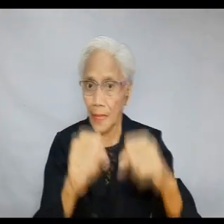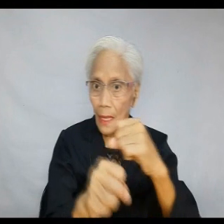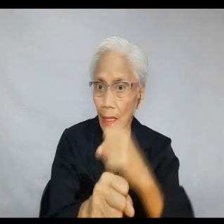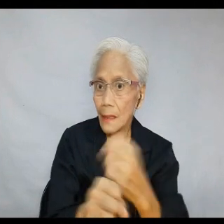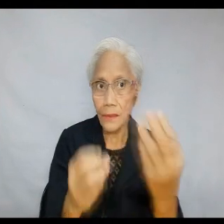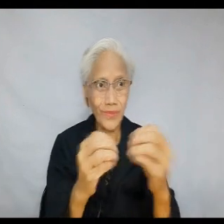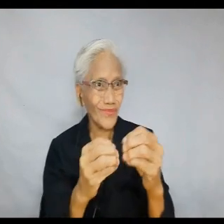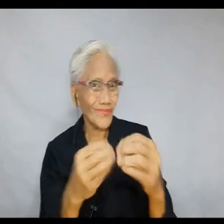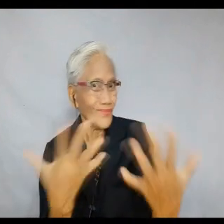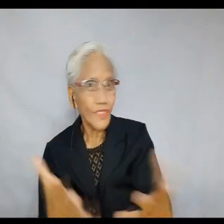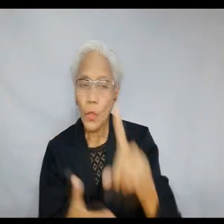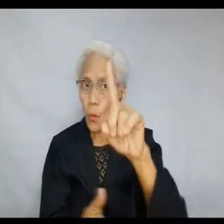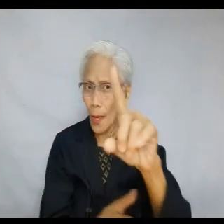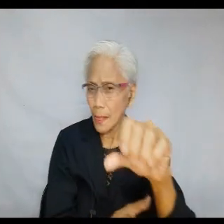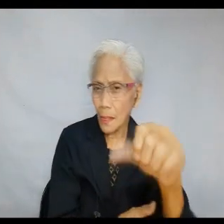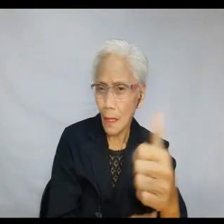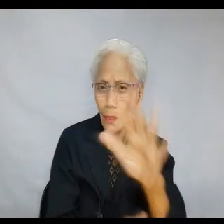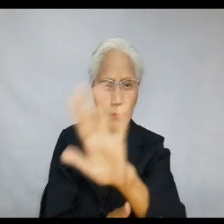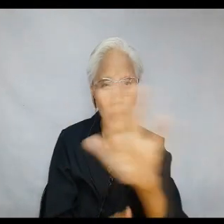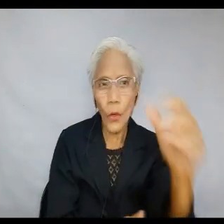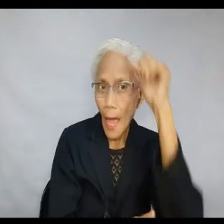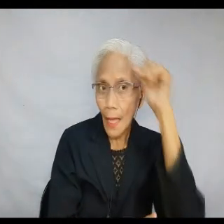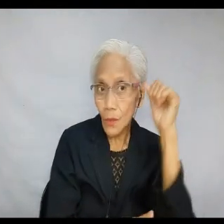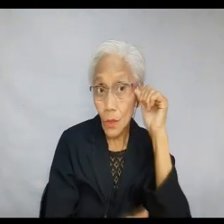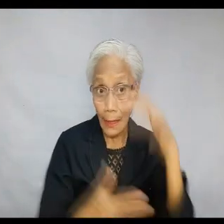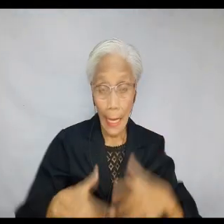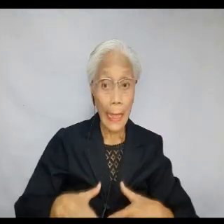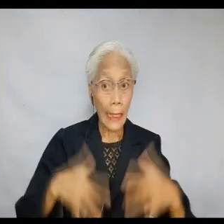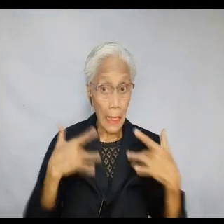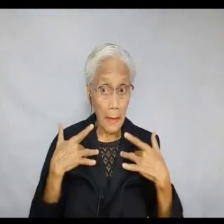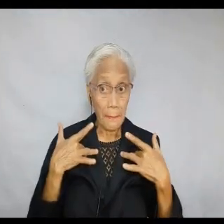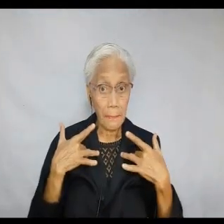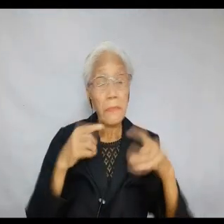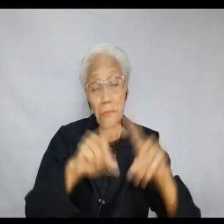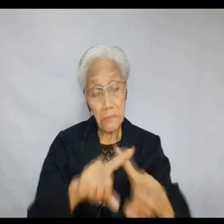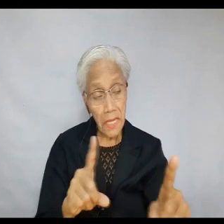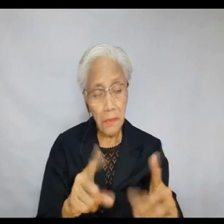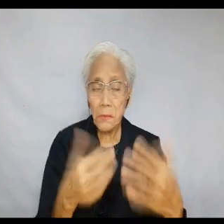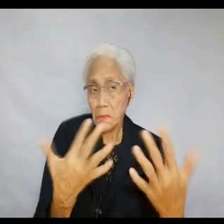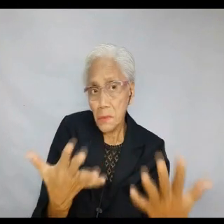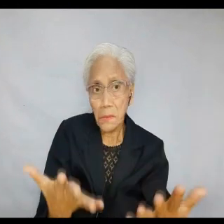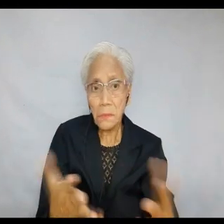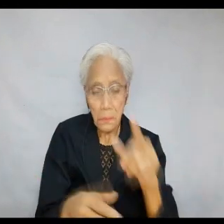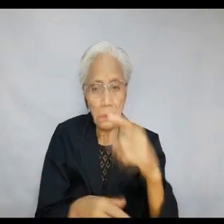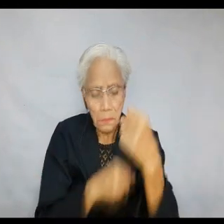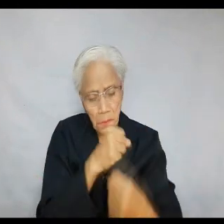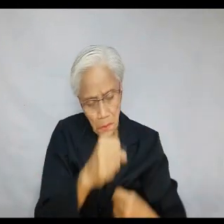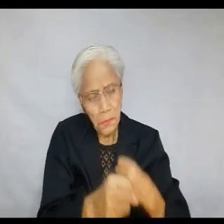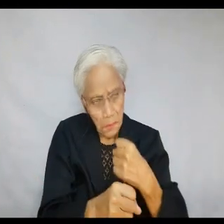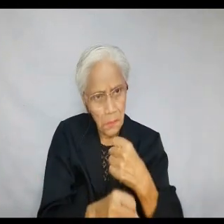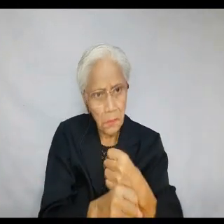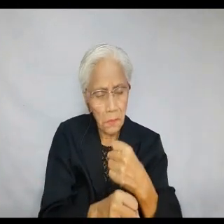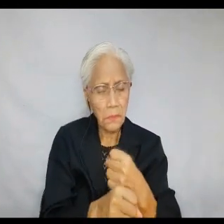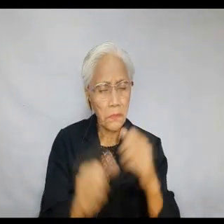cost five years. 20. And that is more or less one-tenth of your adult life. 20. For